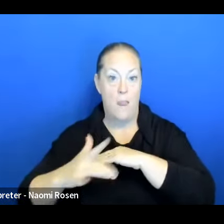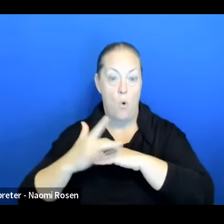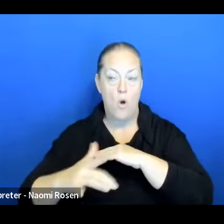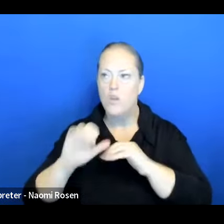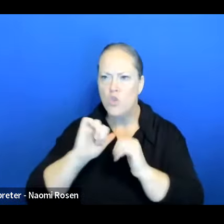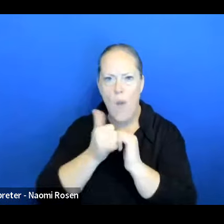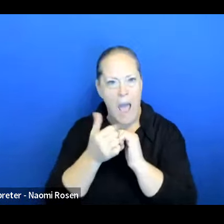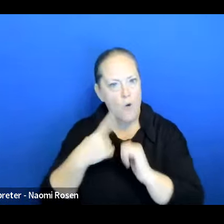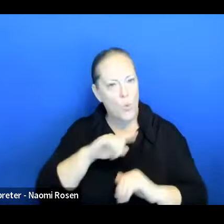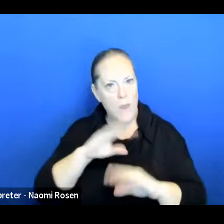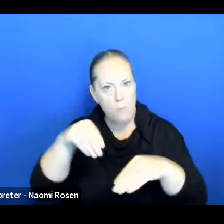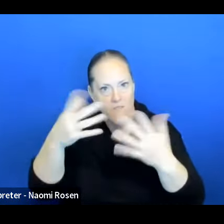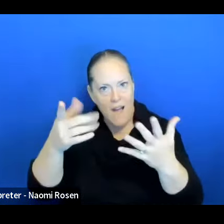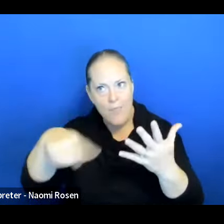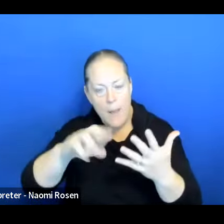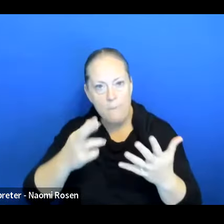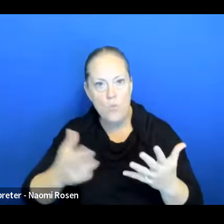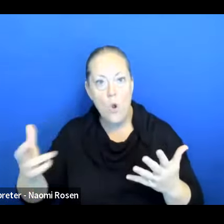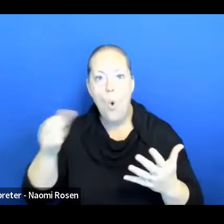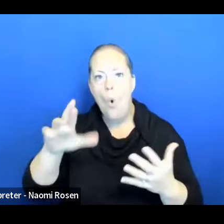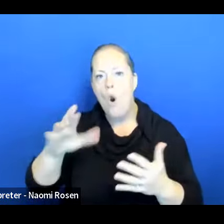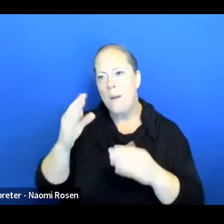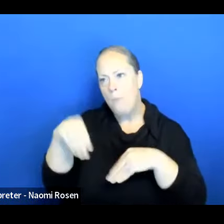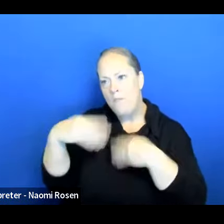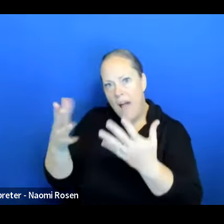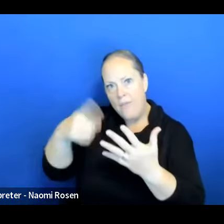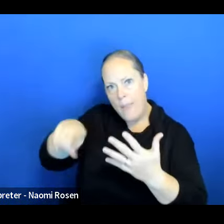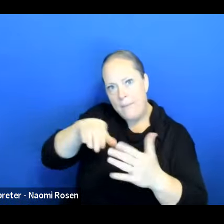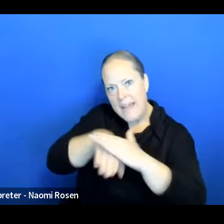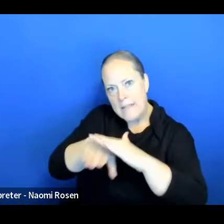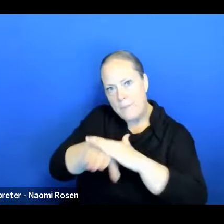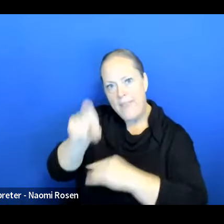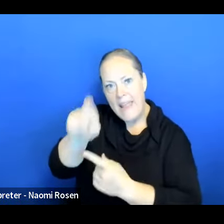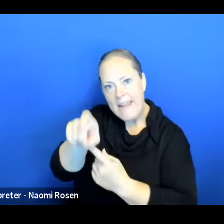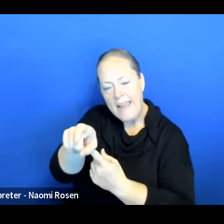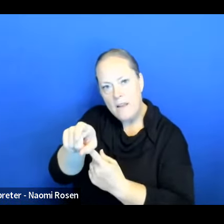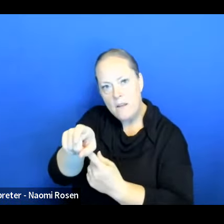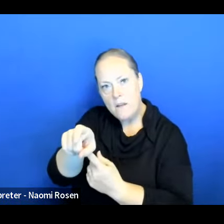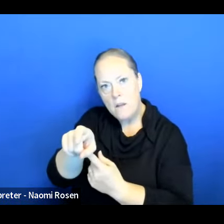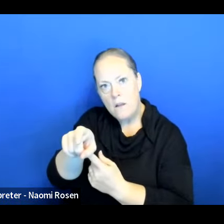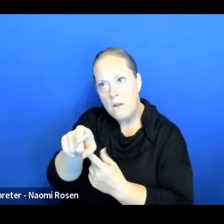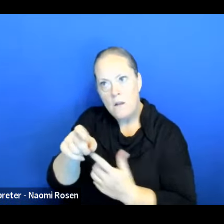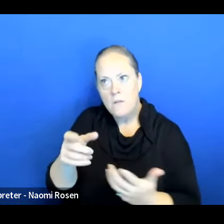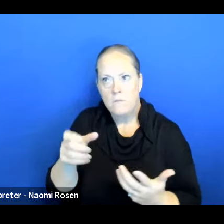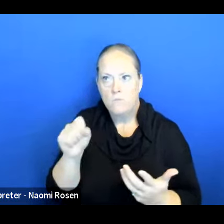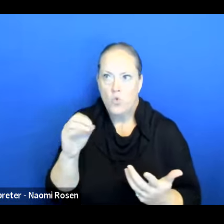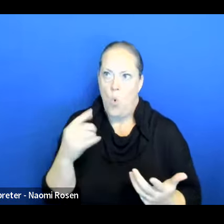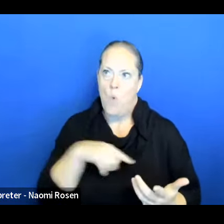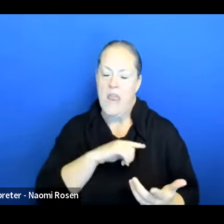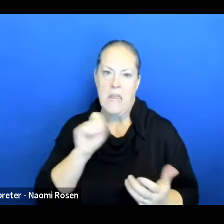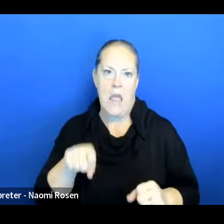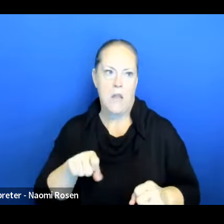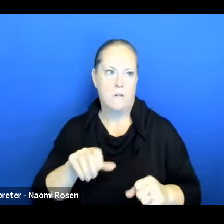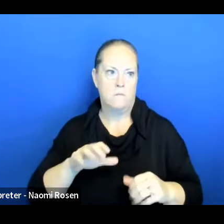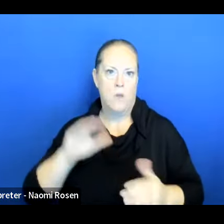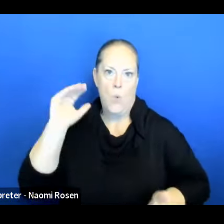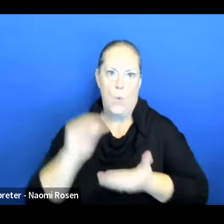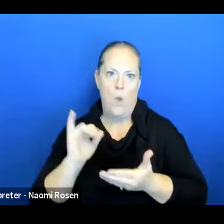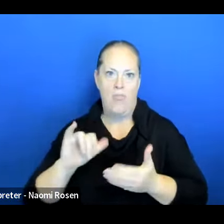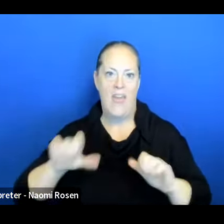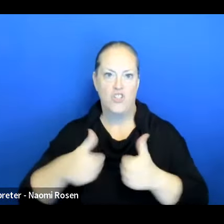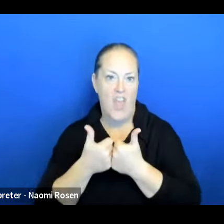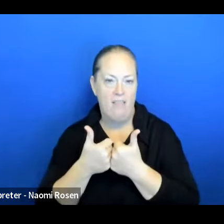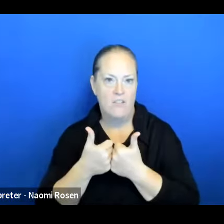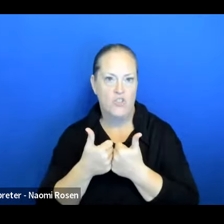resources or the accessibility that they need in order to even bring on the challenge of accepting the